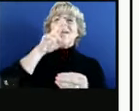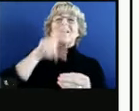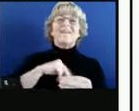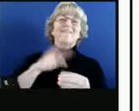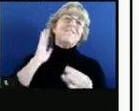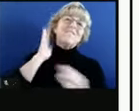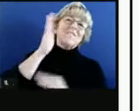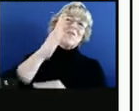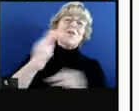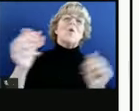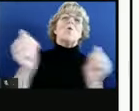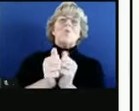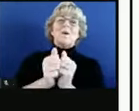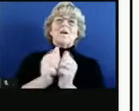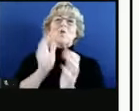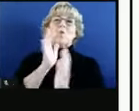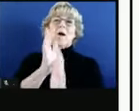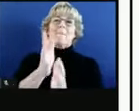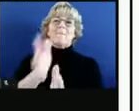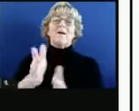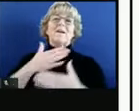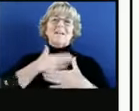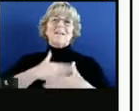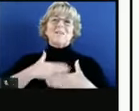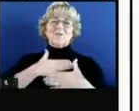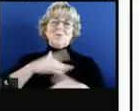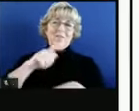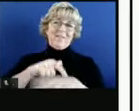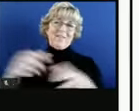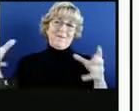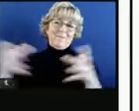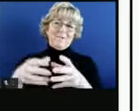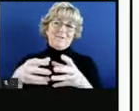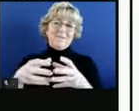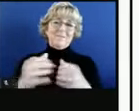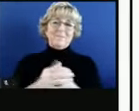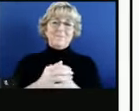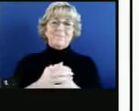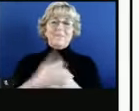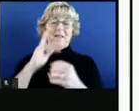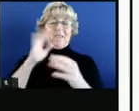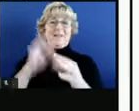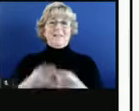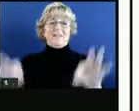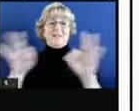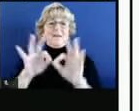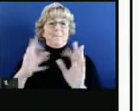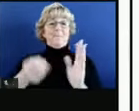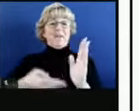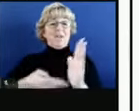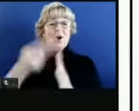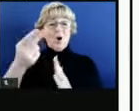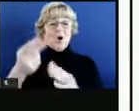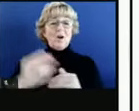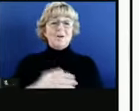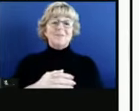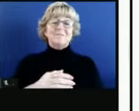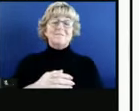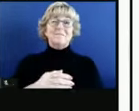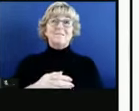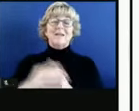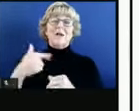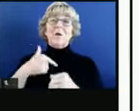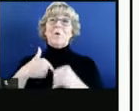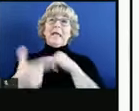and an opportunity to enjoy that time together. I think it's important to be honest. Excuses are tempting,